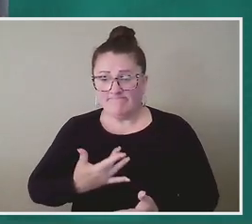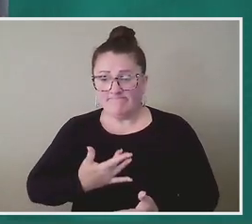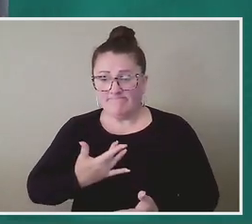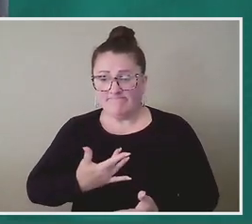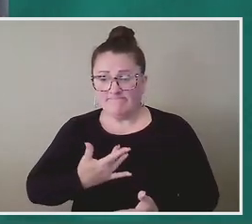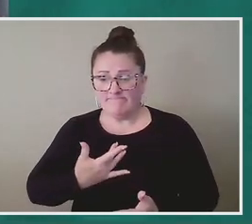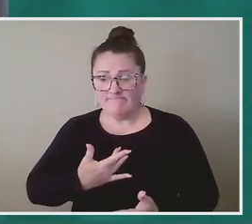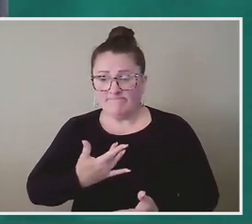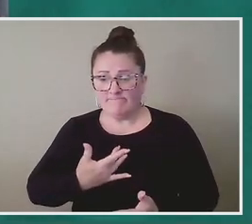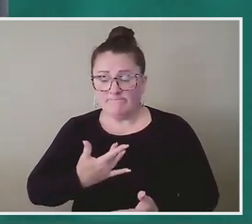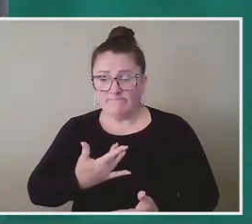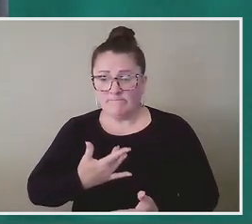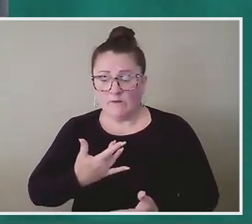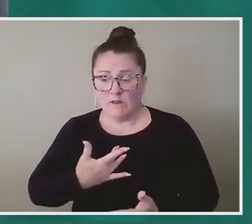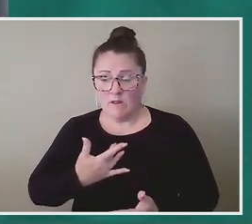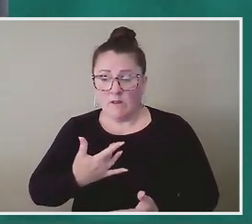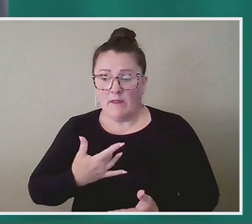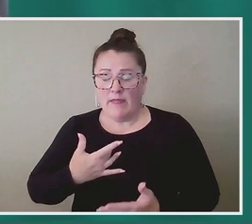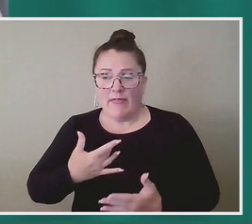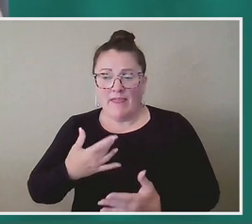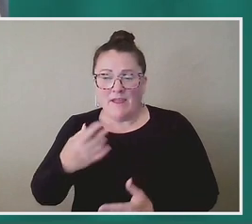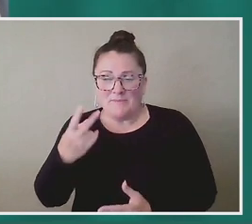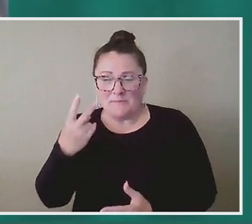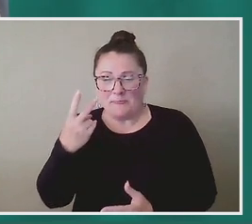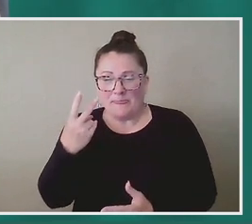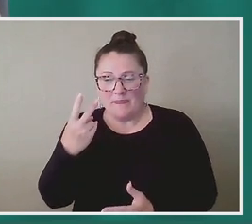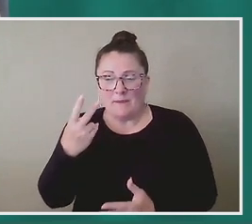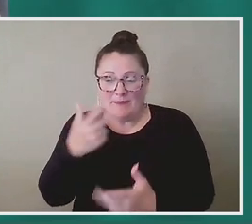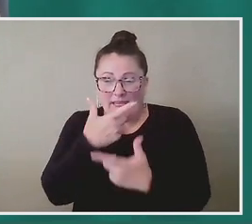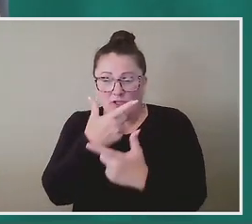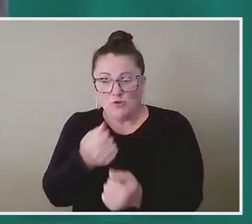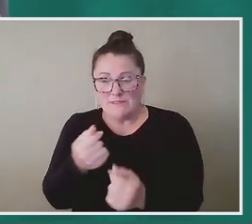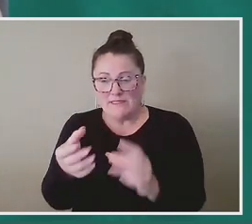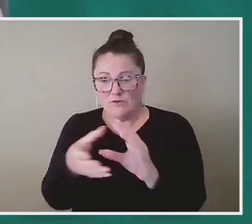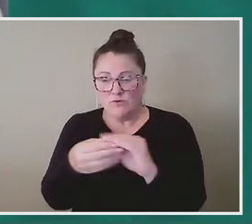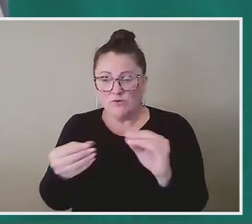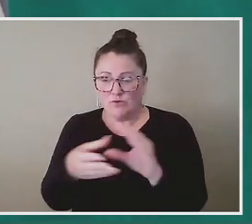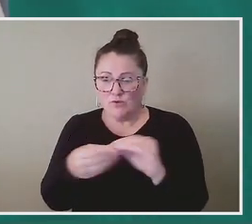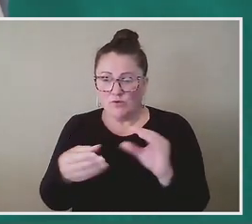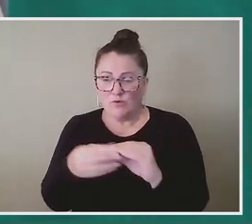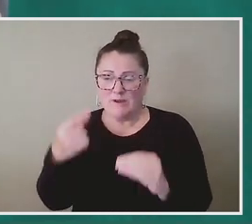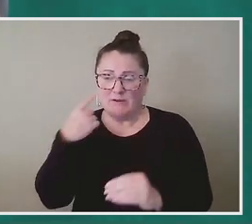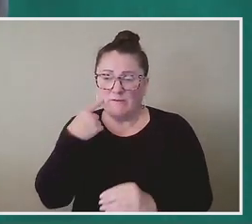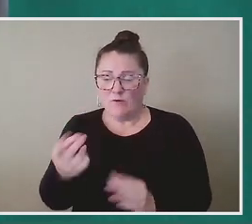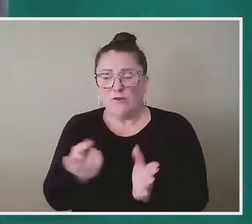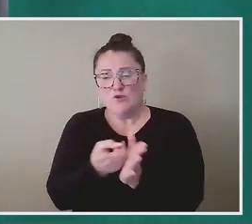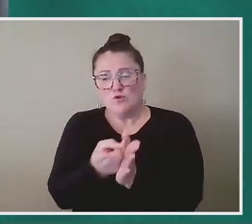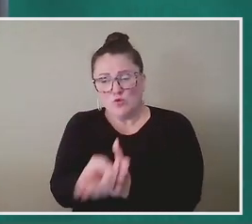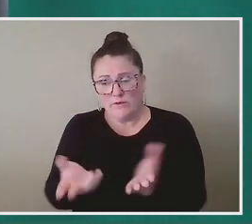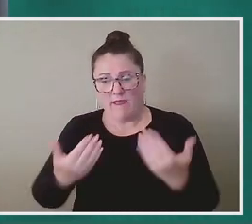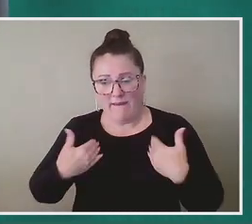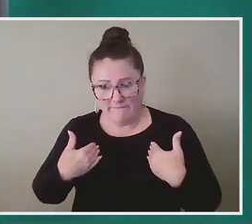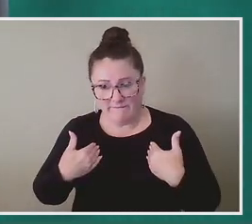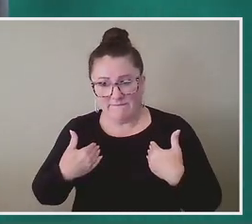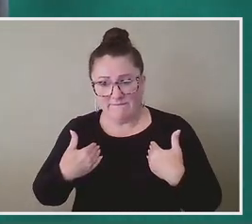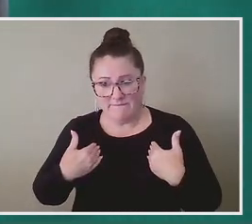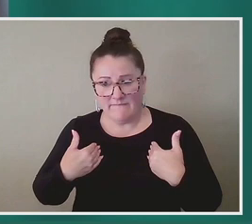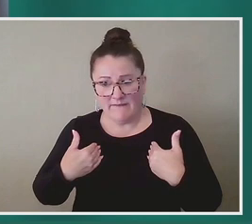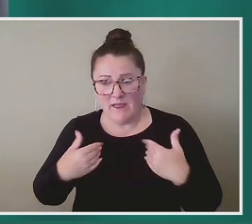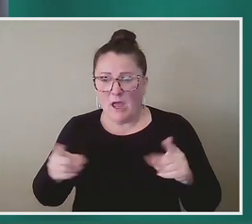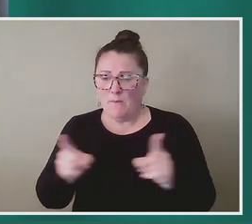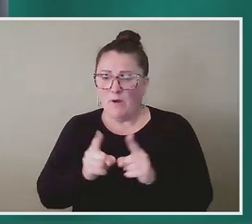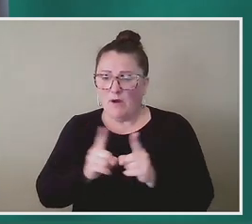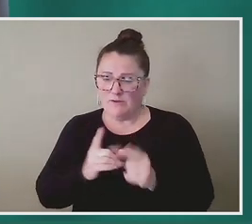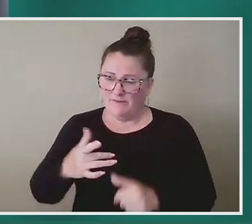is what I saw is you're not necessarily interested in these stories just for the truth they hold, but what they make us feel.